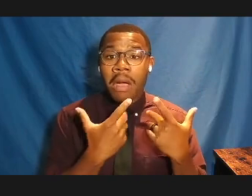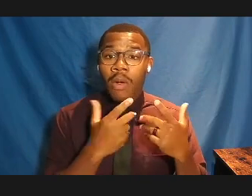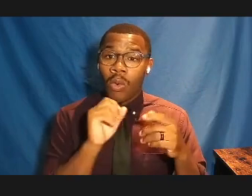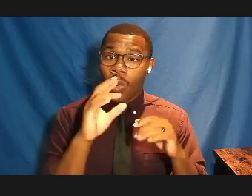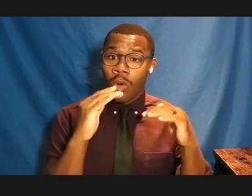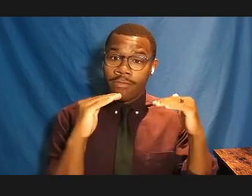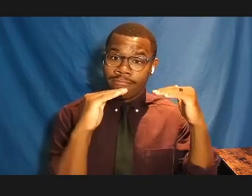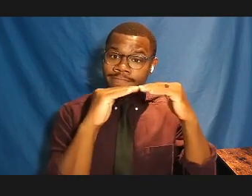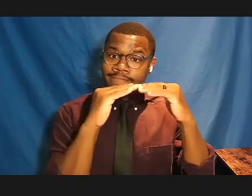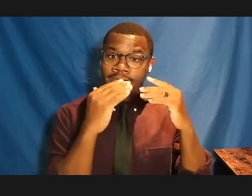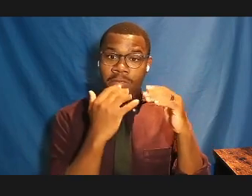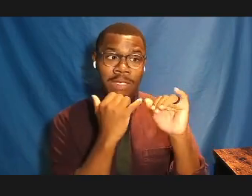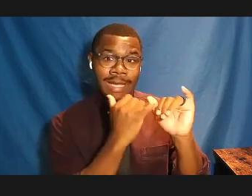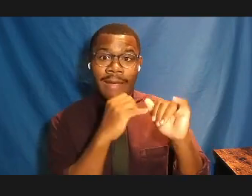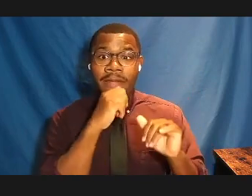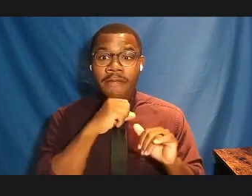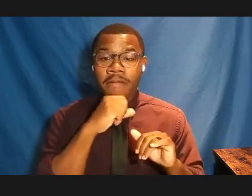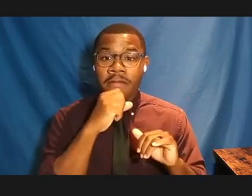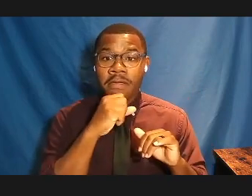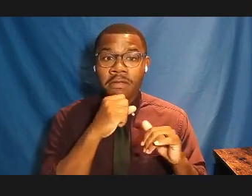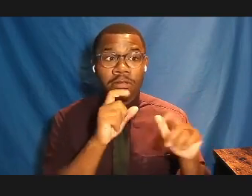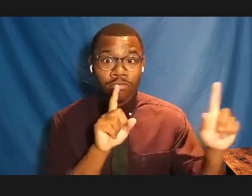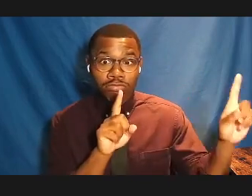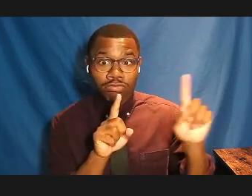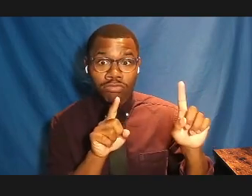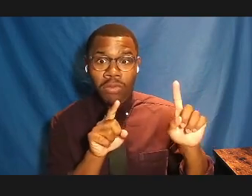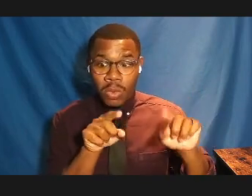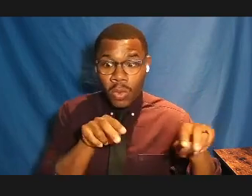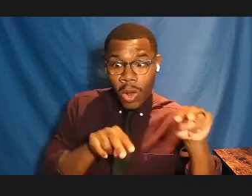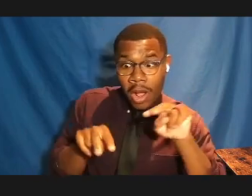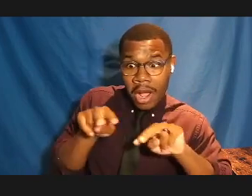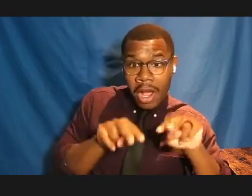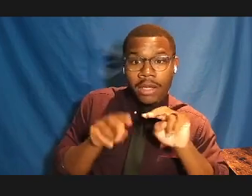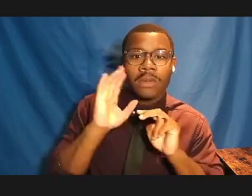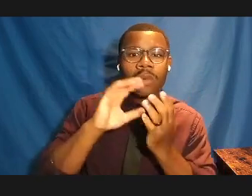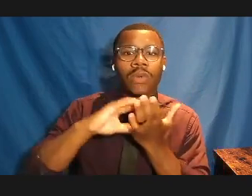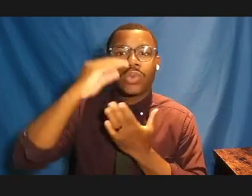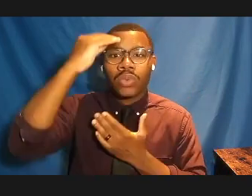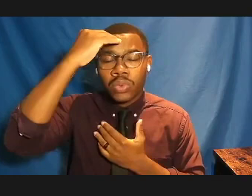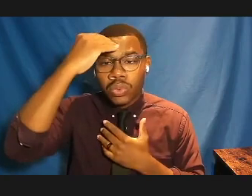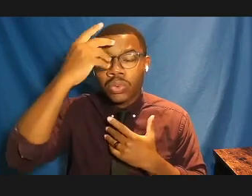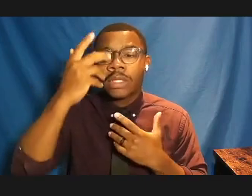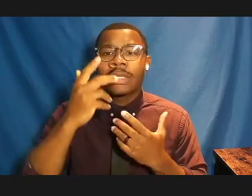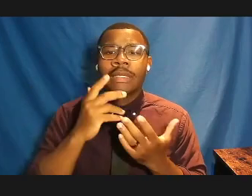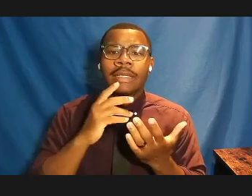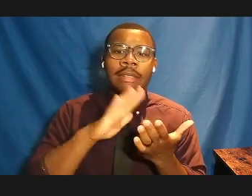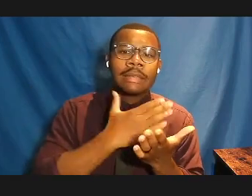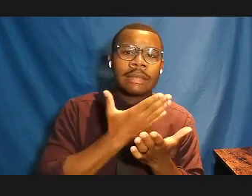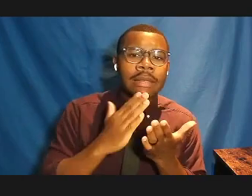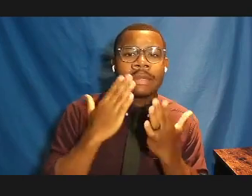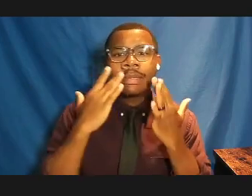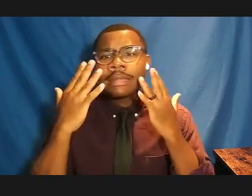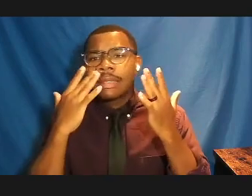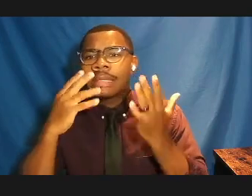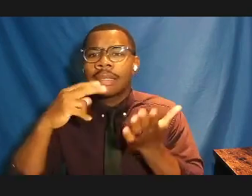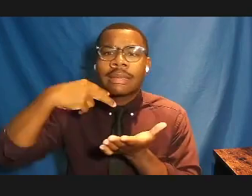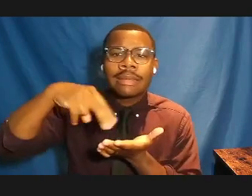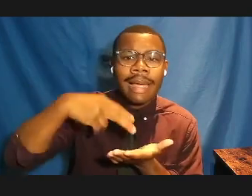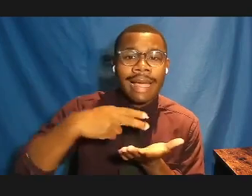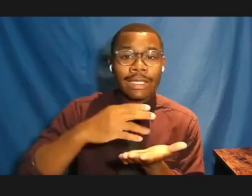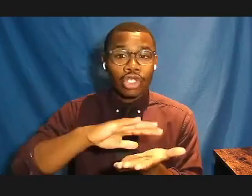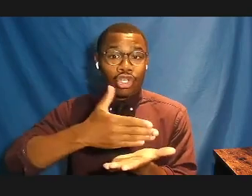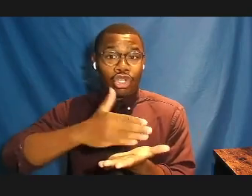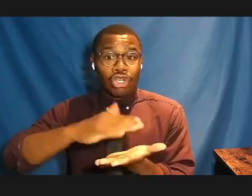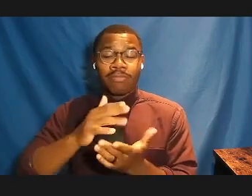sing, dance, play an instrument, or cook without the aid of another human being at some point in the process